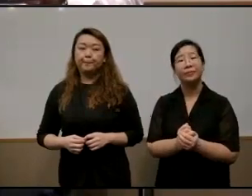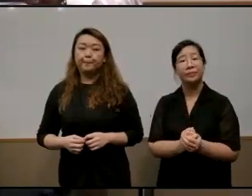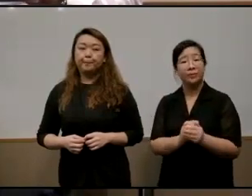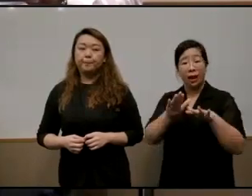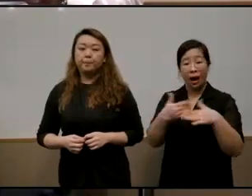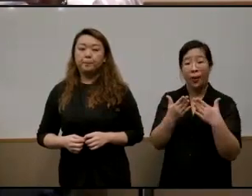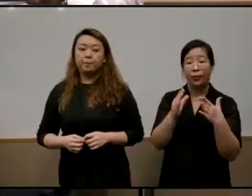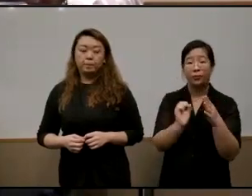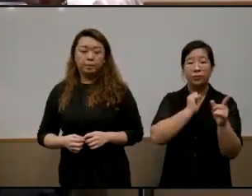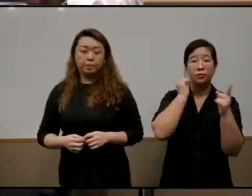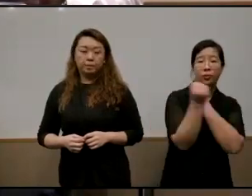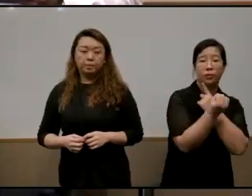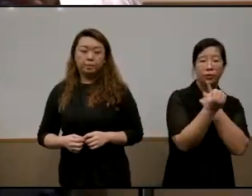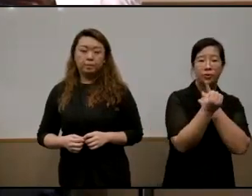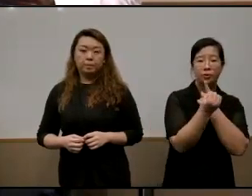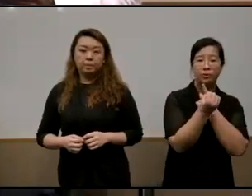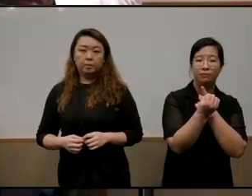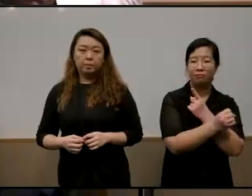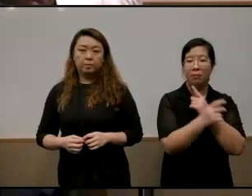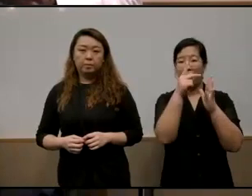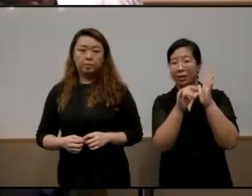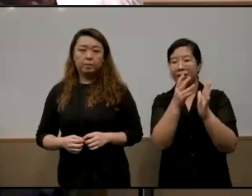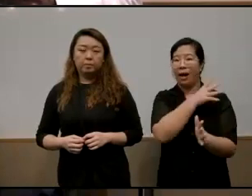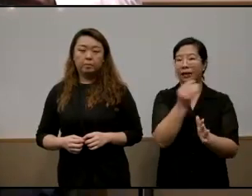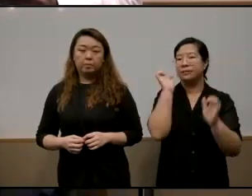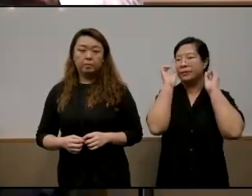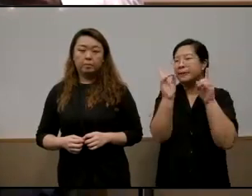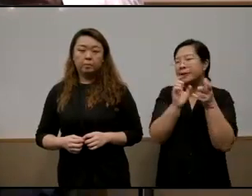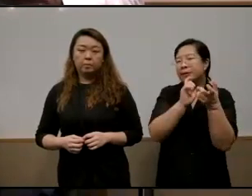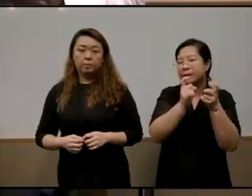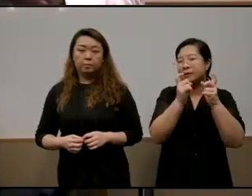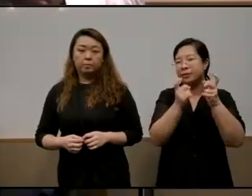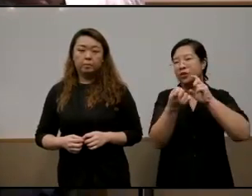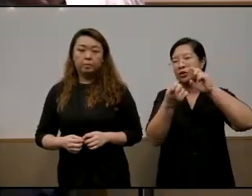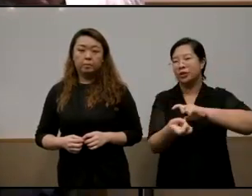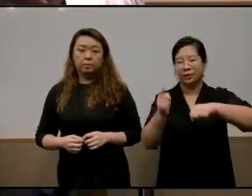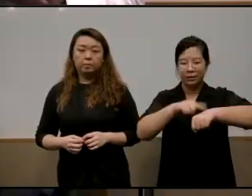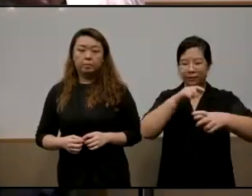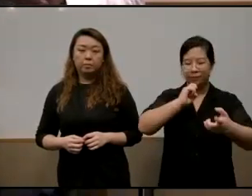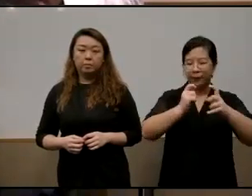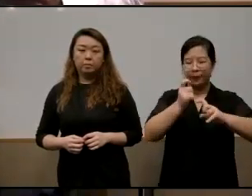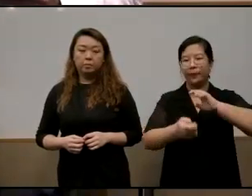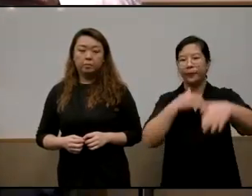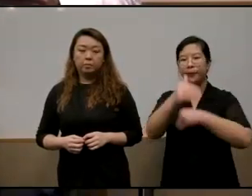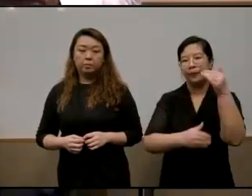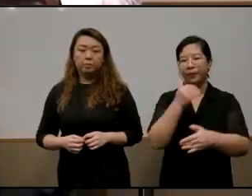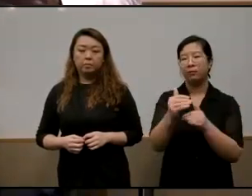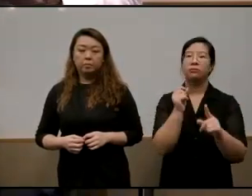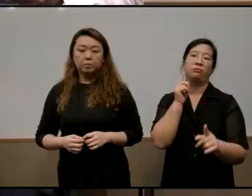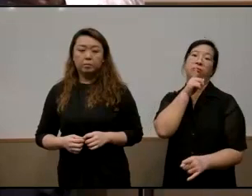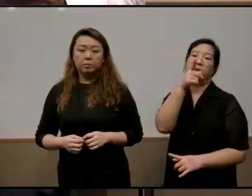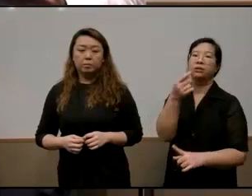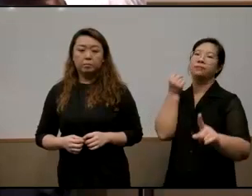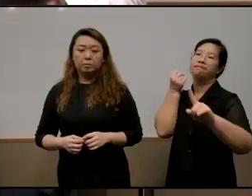social policies and educations change over time have um effect on individuals